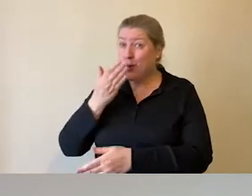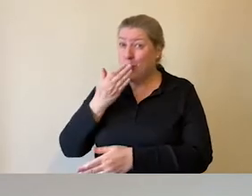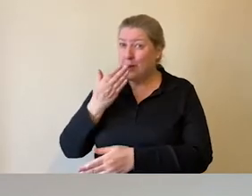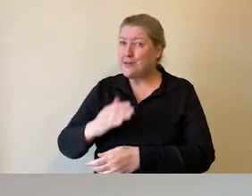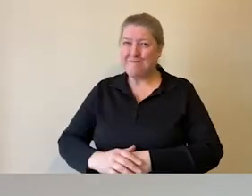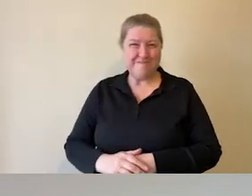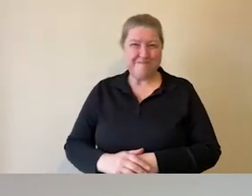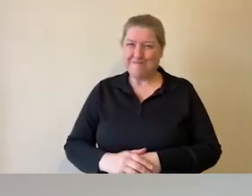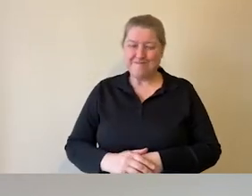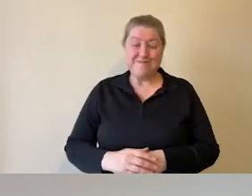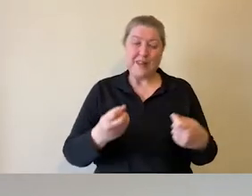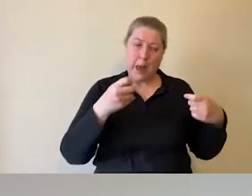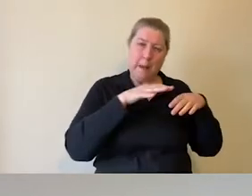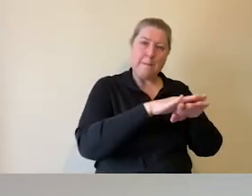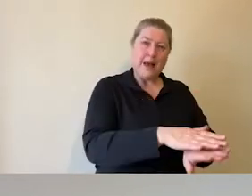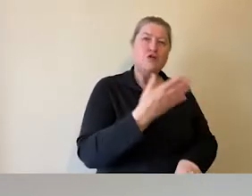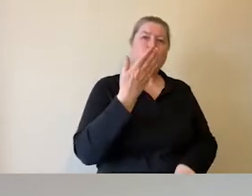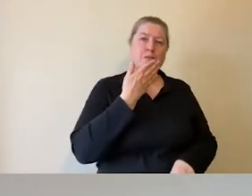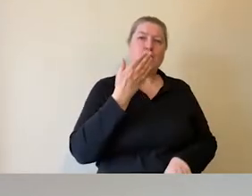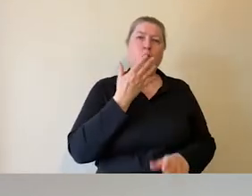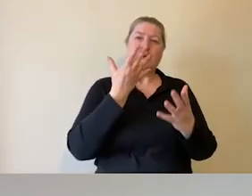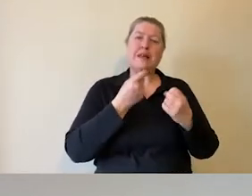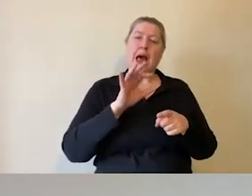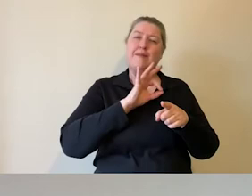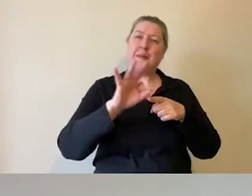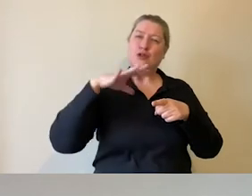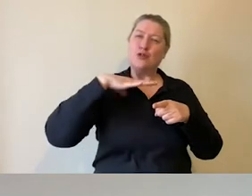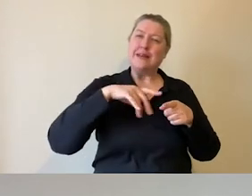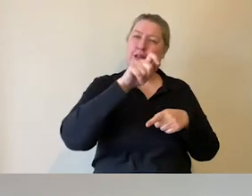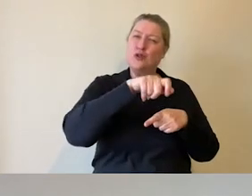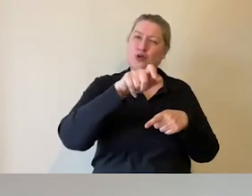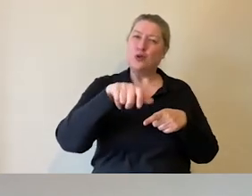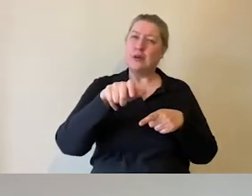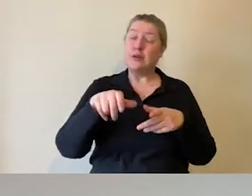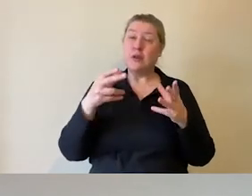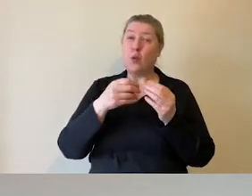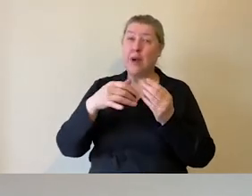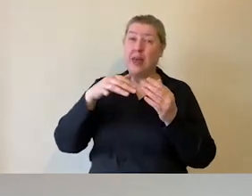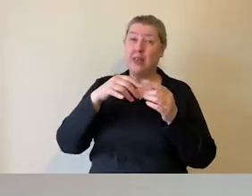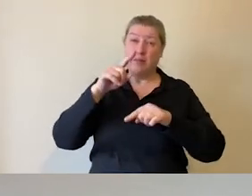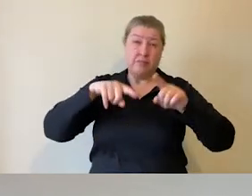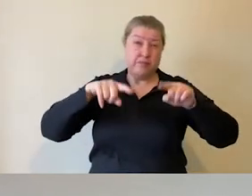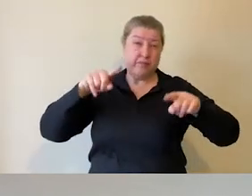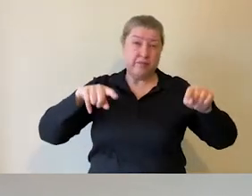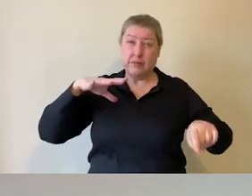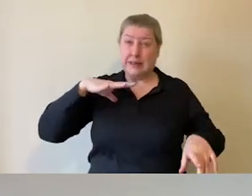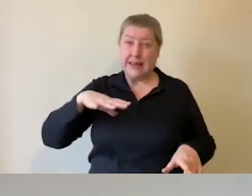Mainstream schools have special needs students with a variety of needs.